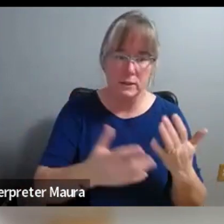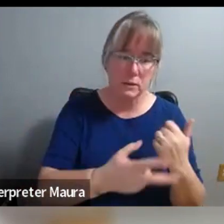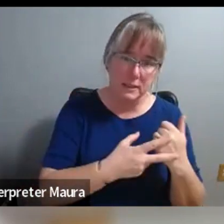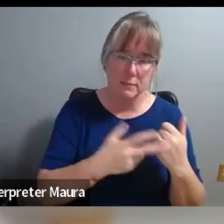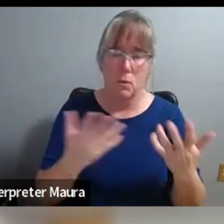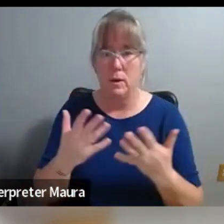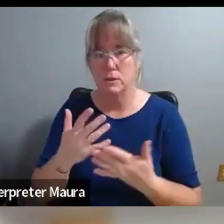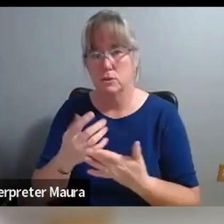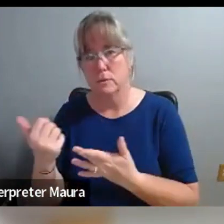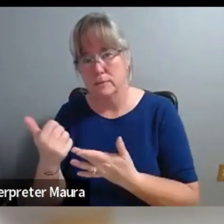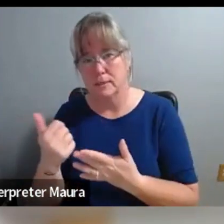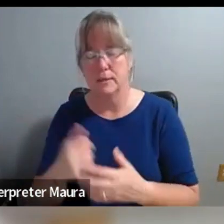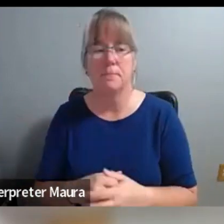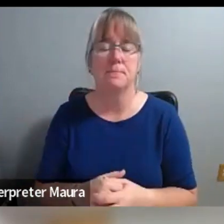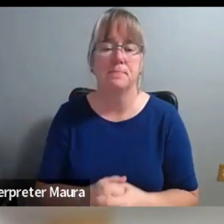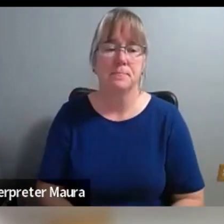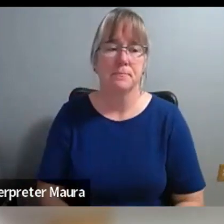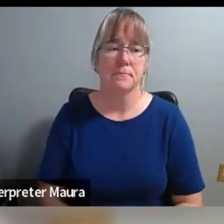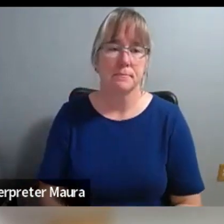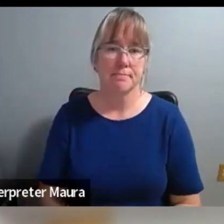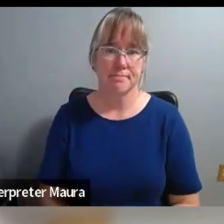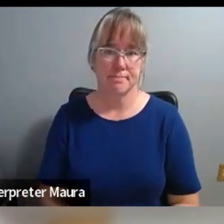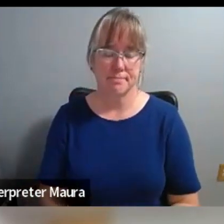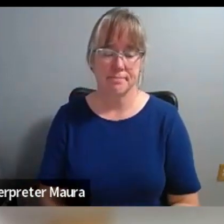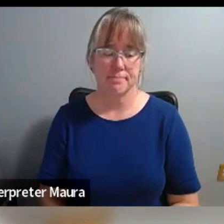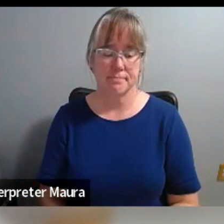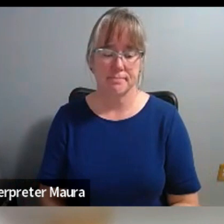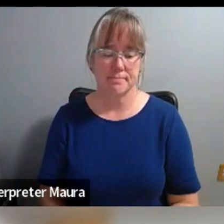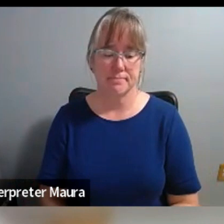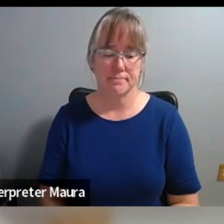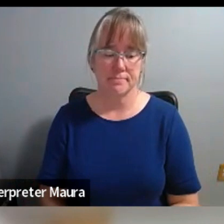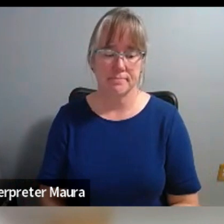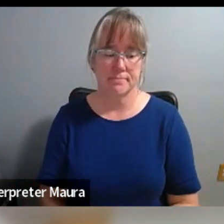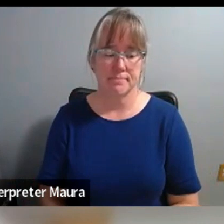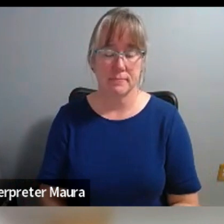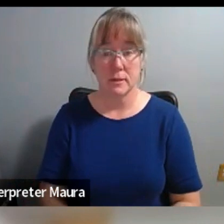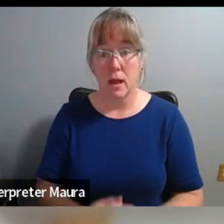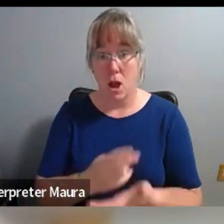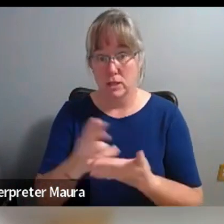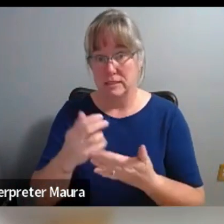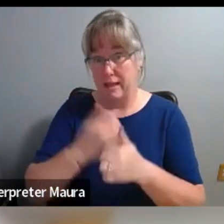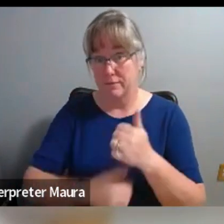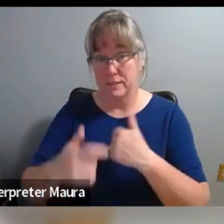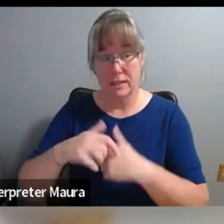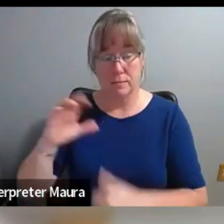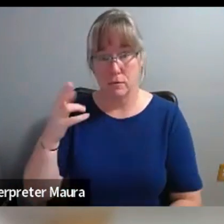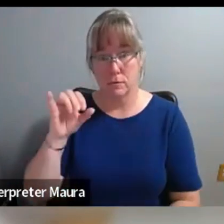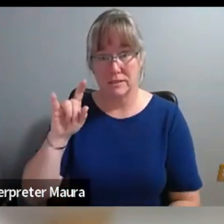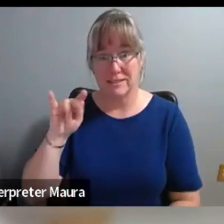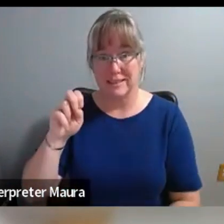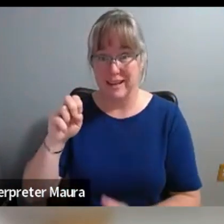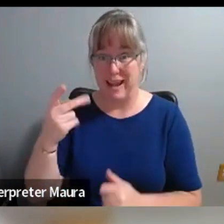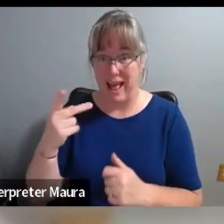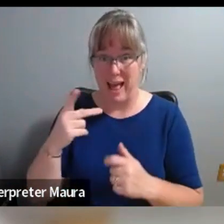on board for all of that, but, but to be honest with you, I, every time Christine and I'll go in there, I'd have a sweat ring like